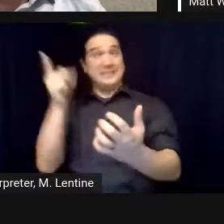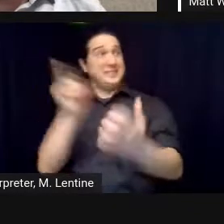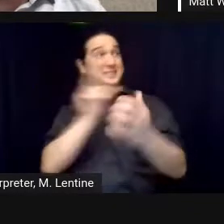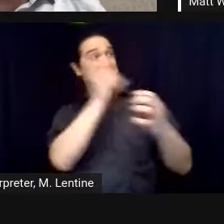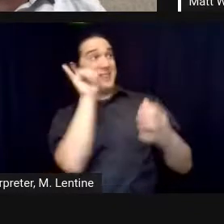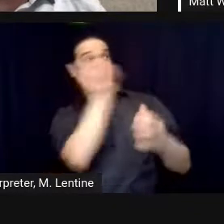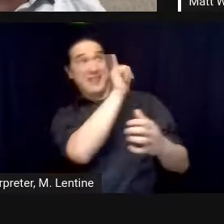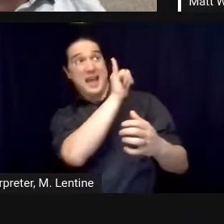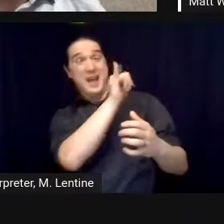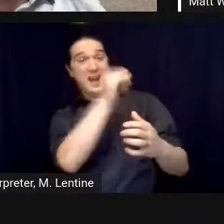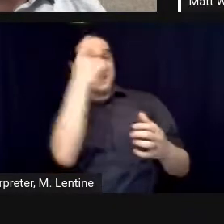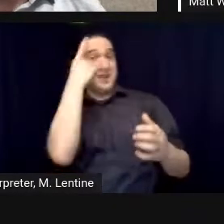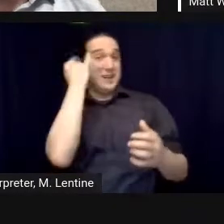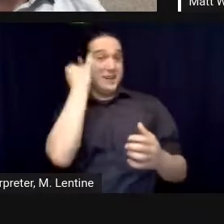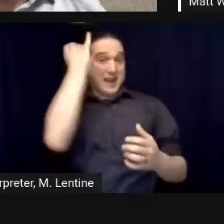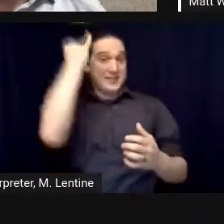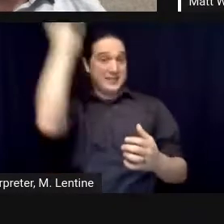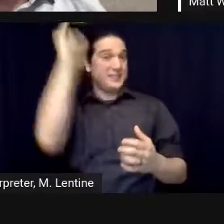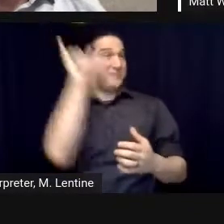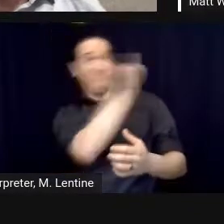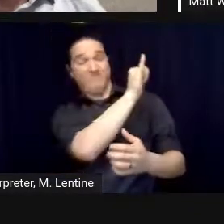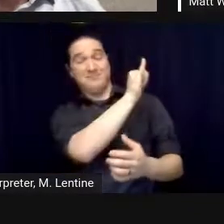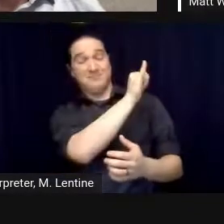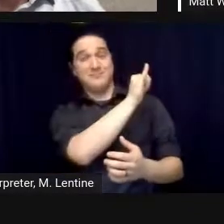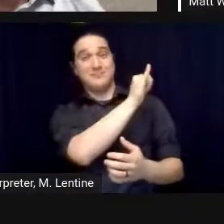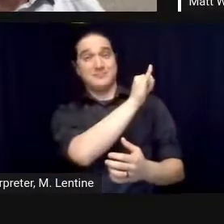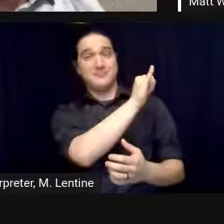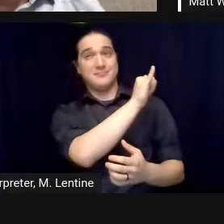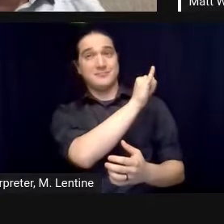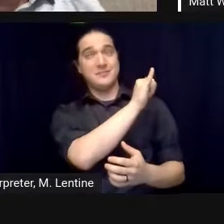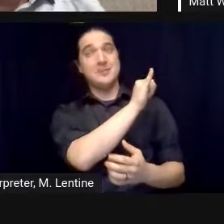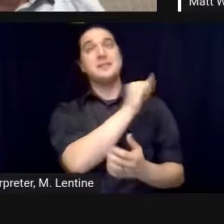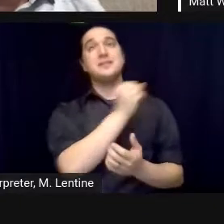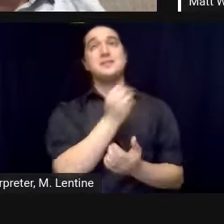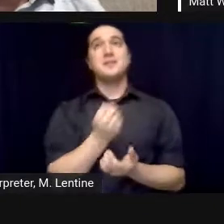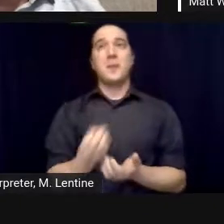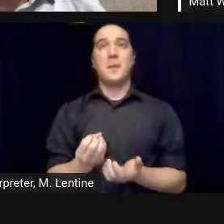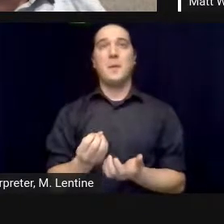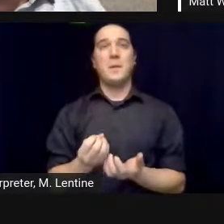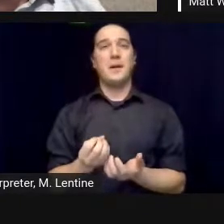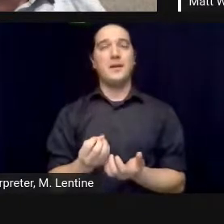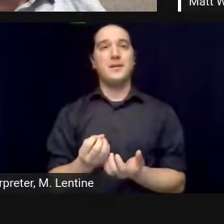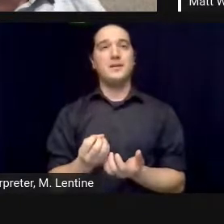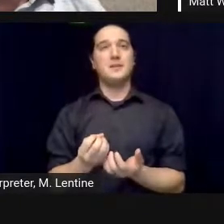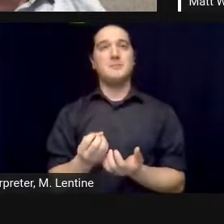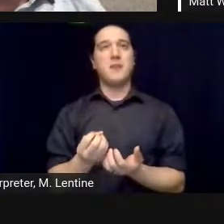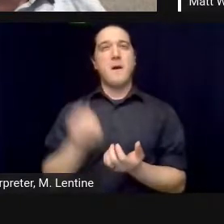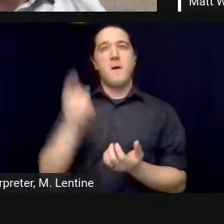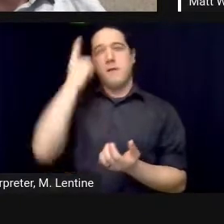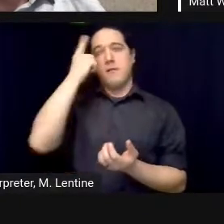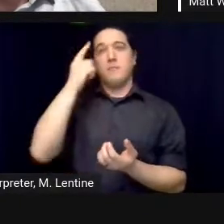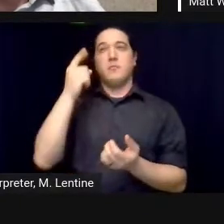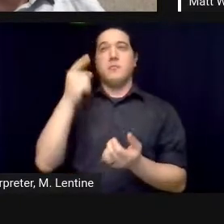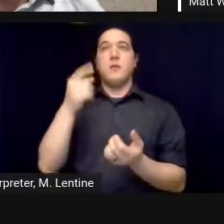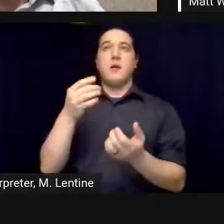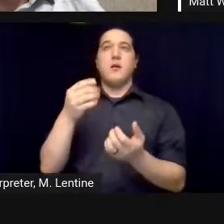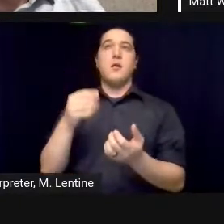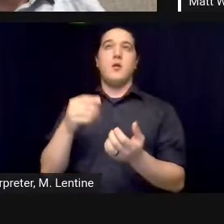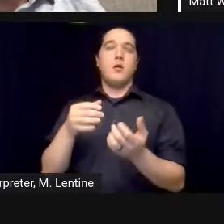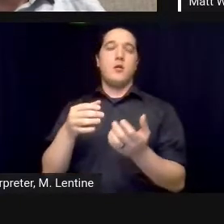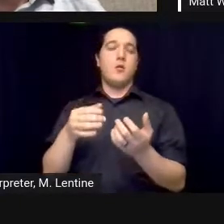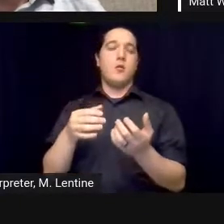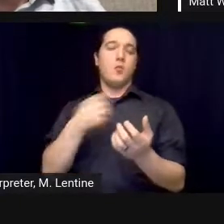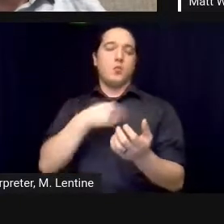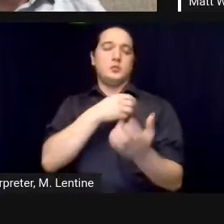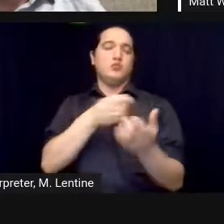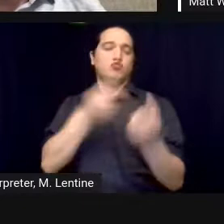understand the constraints that mark and the other biospherians lived under but there's all sorts of other interesting stuff uh we were at the smithsonian